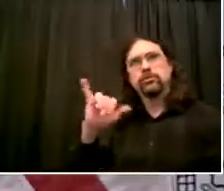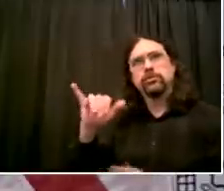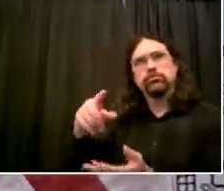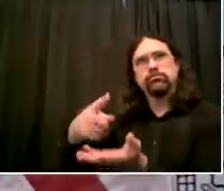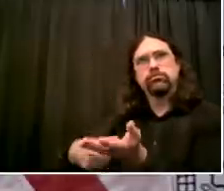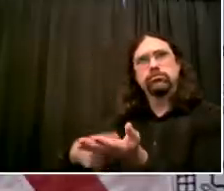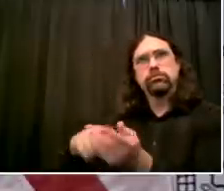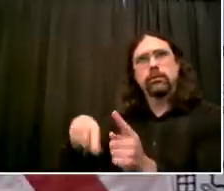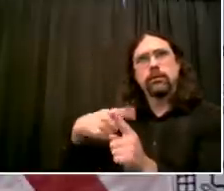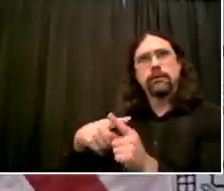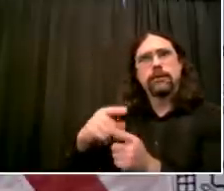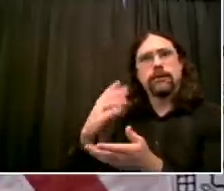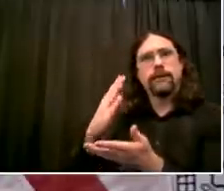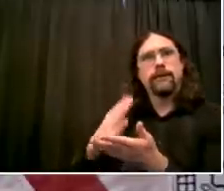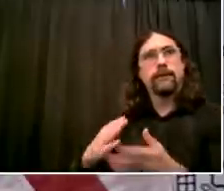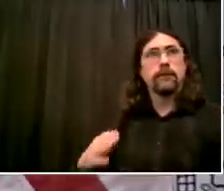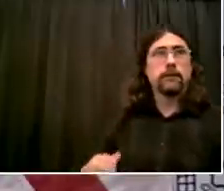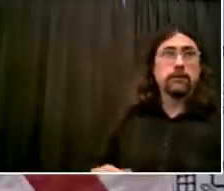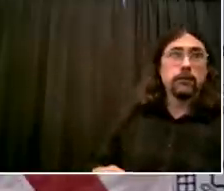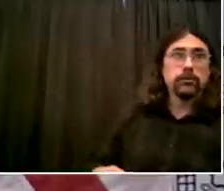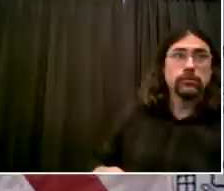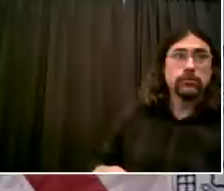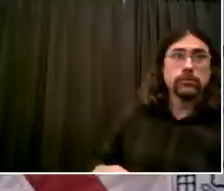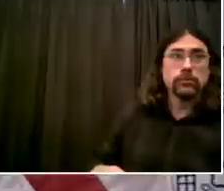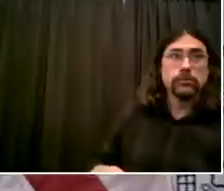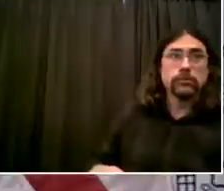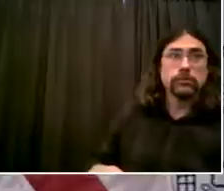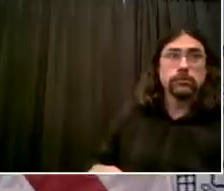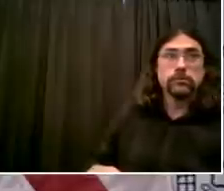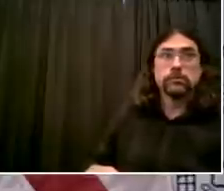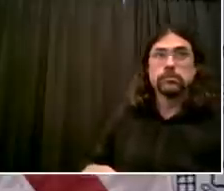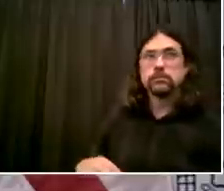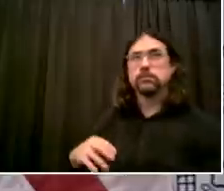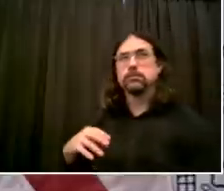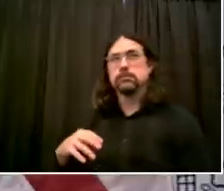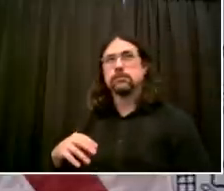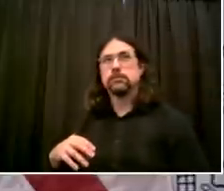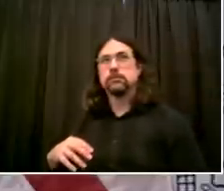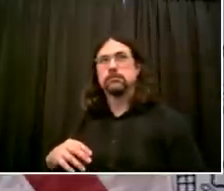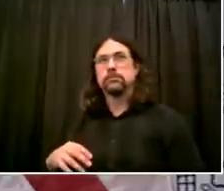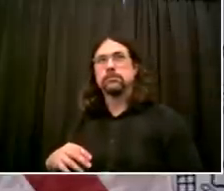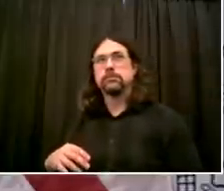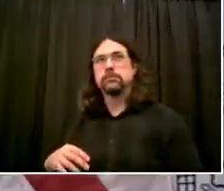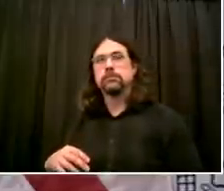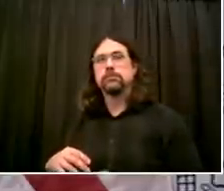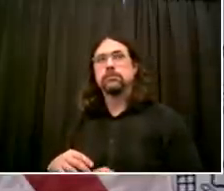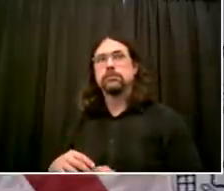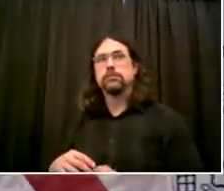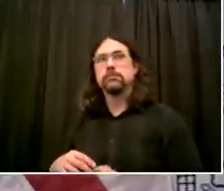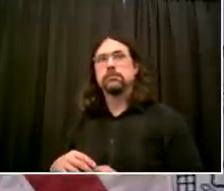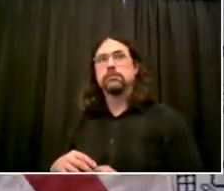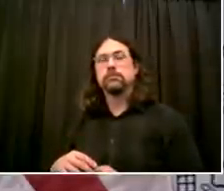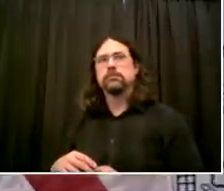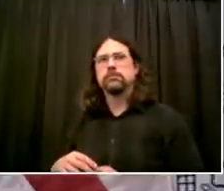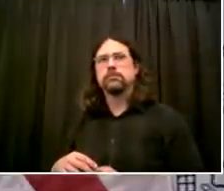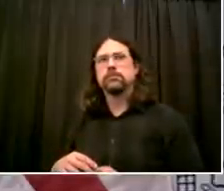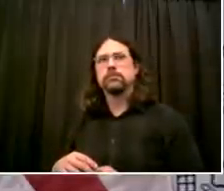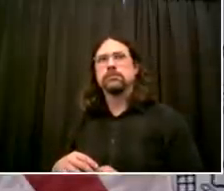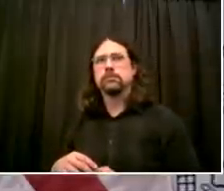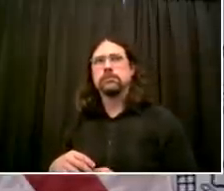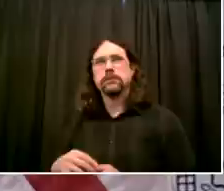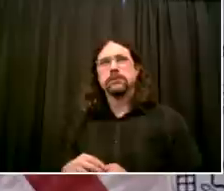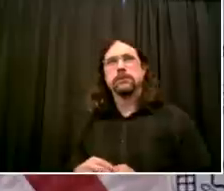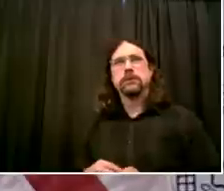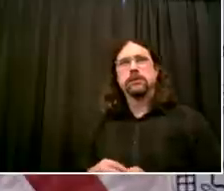the world that did begin to reopen, but then had to cancel when the coronavirus came back. And I guess I'm thinking of Beijing, which I think on